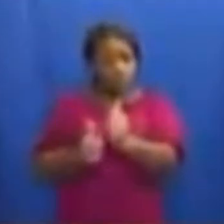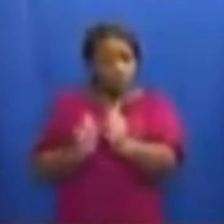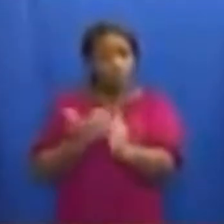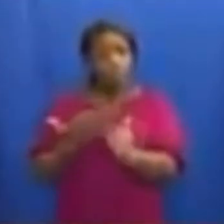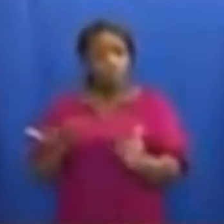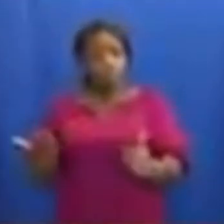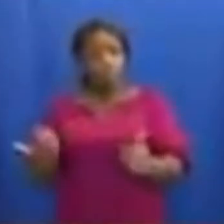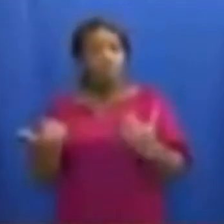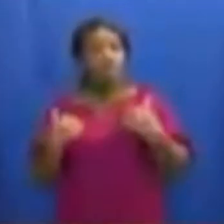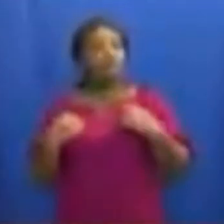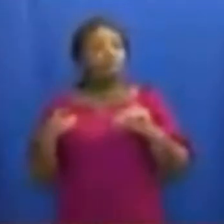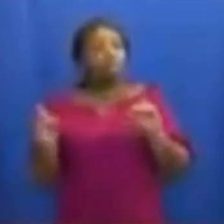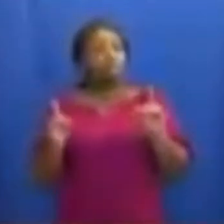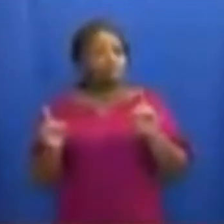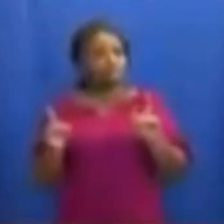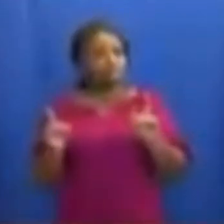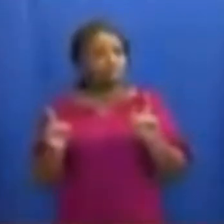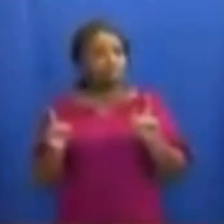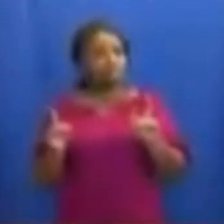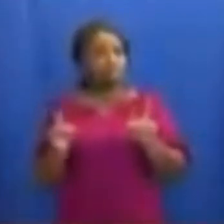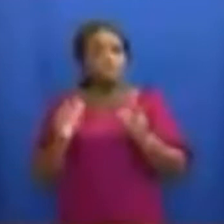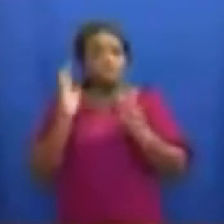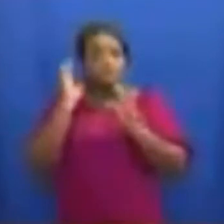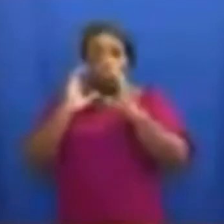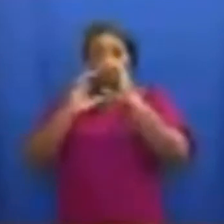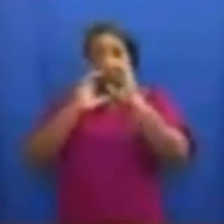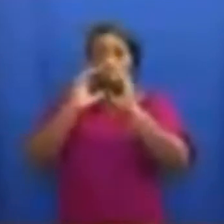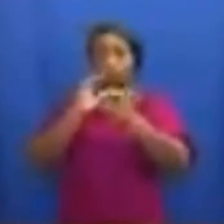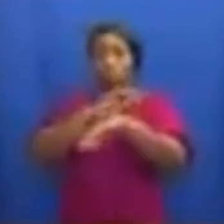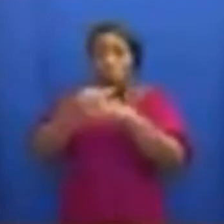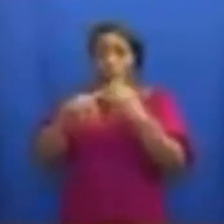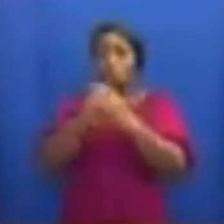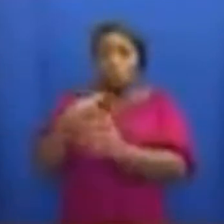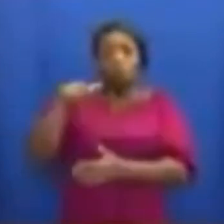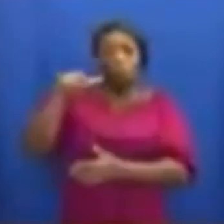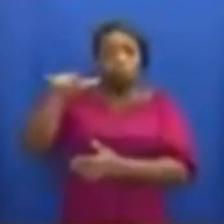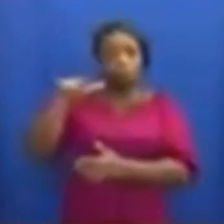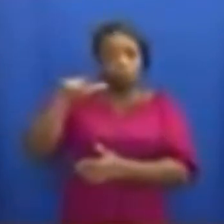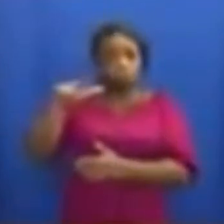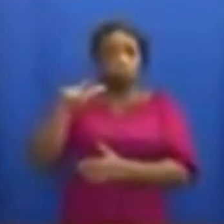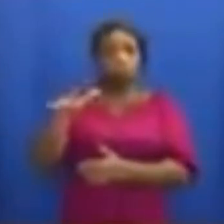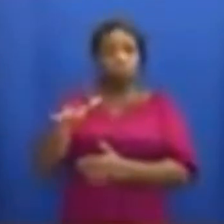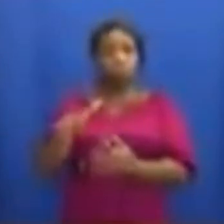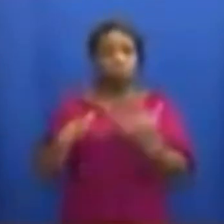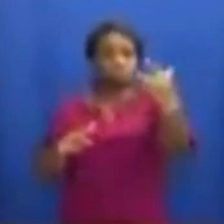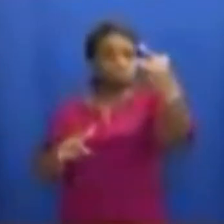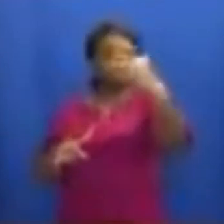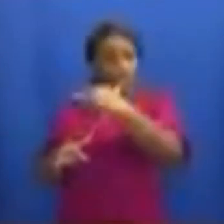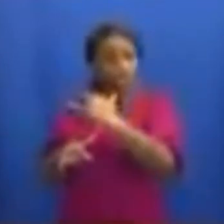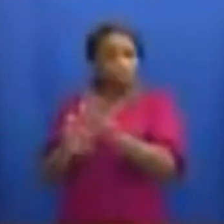have been taken and duly communicated to airlines wishing to resume flights to Ghana.